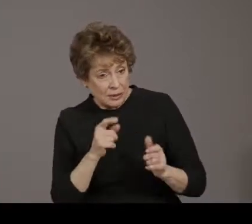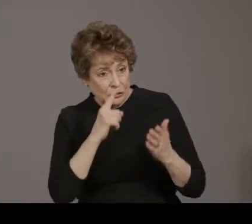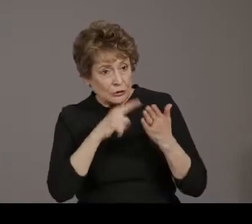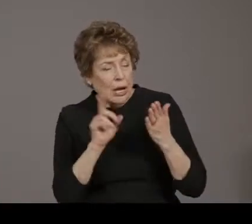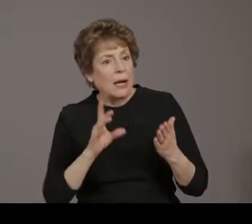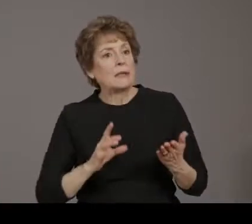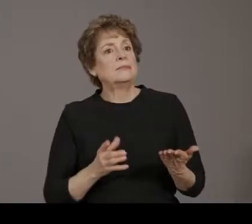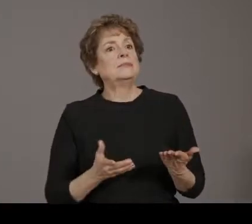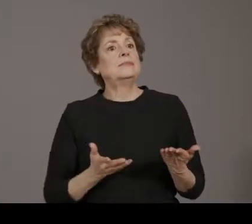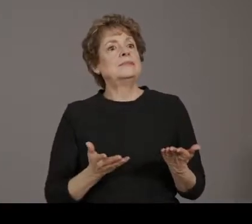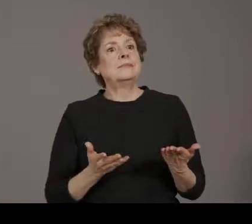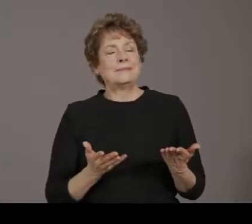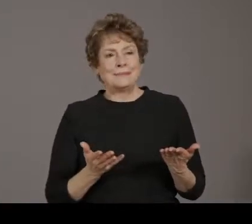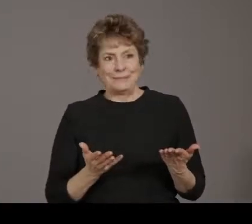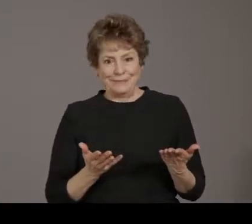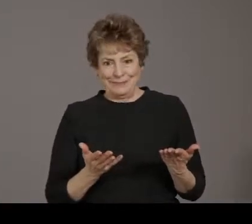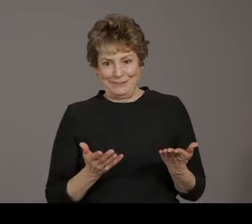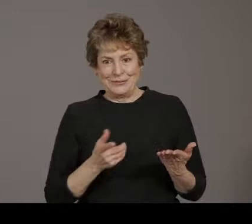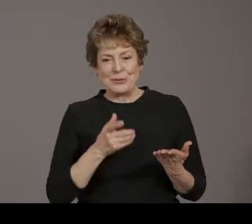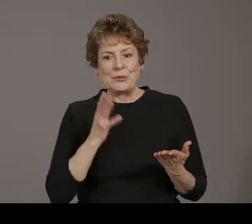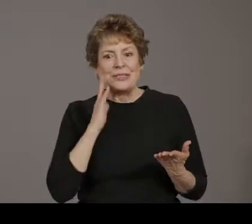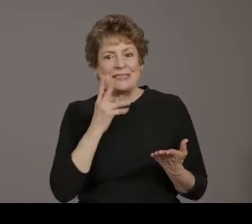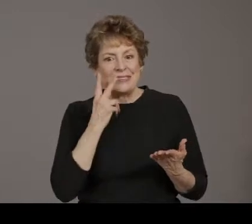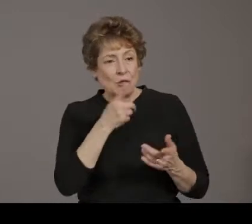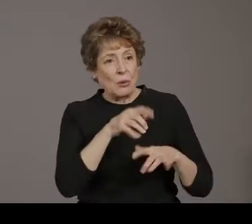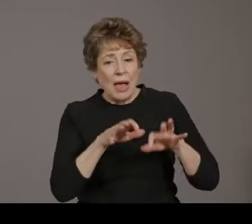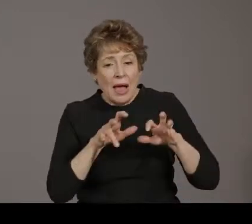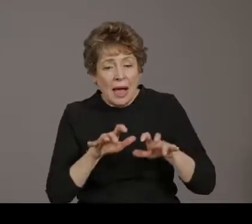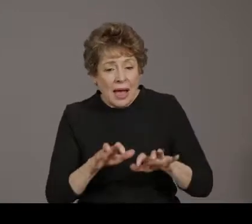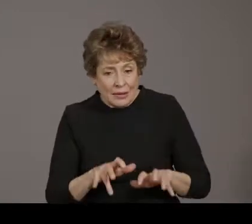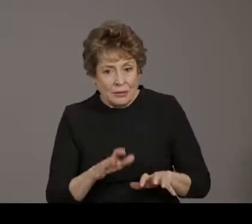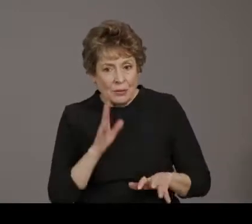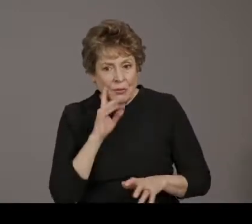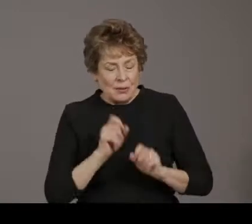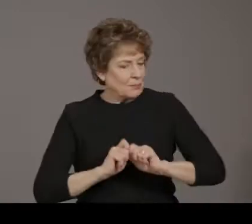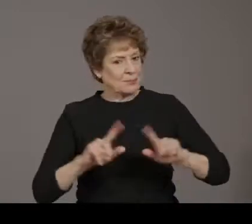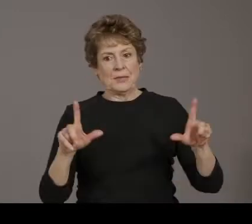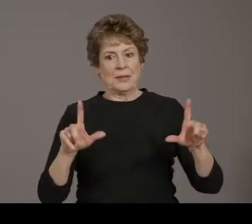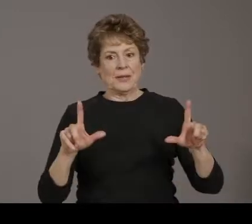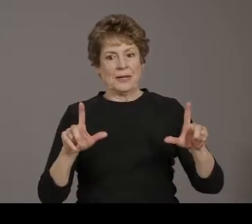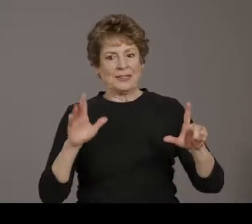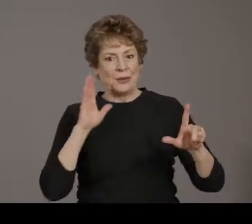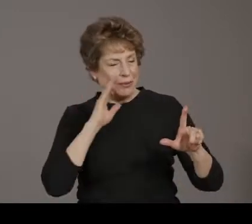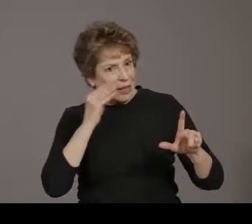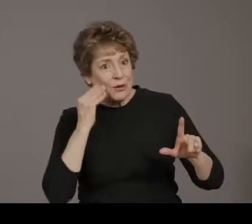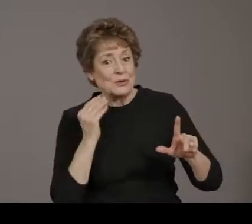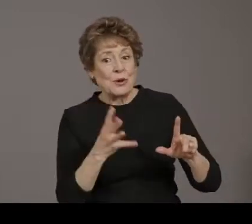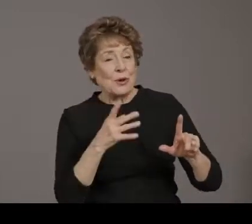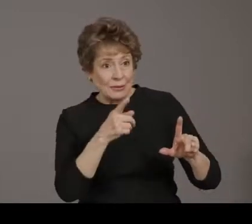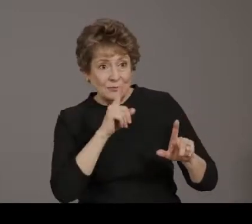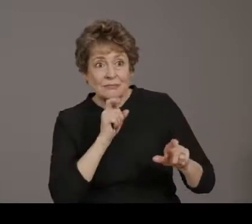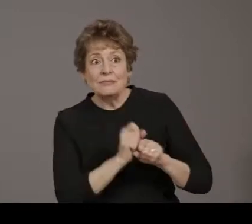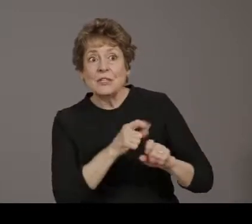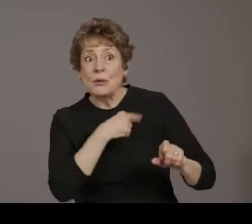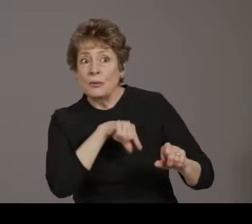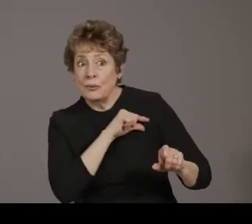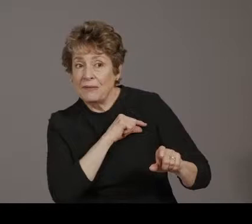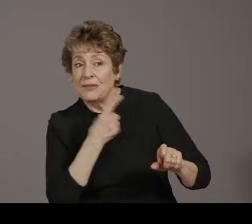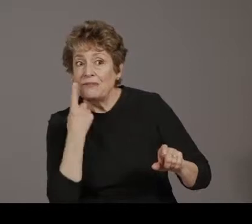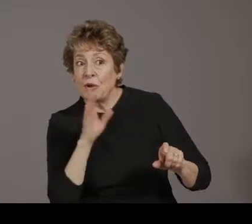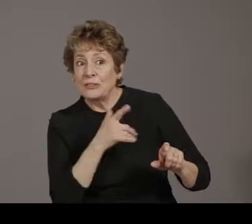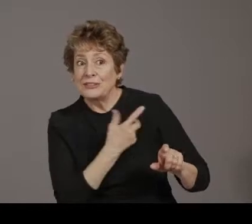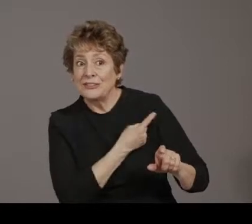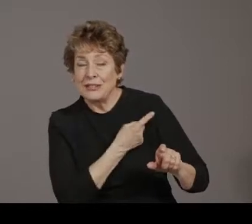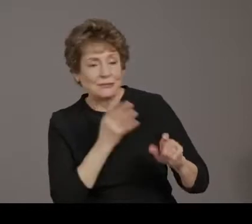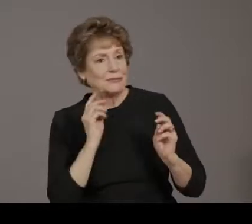It currently will tell you based on age and your profession if you are eligible. Next week, we